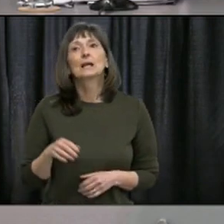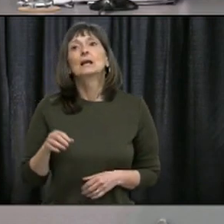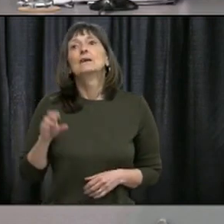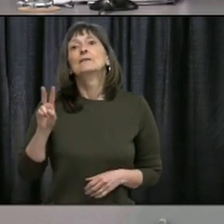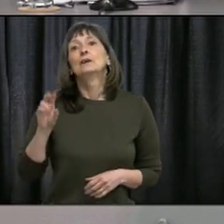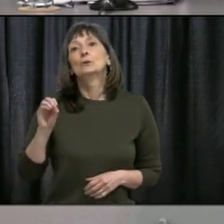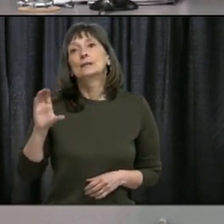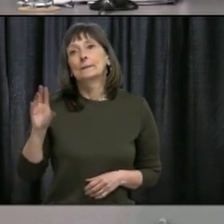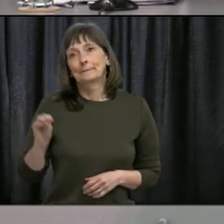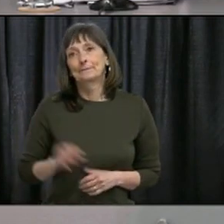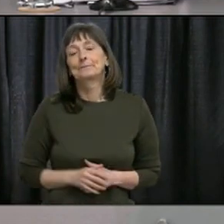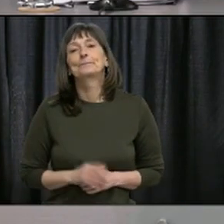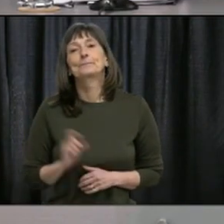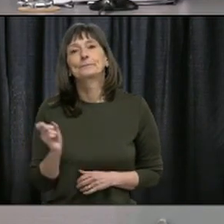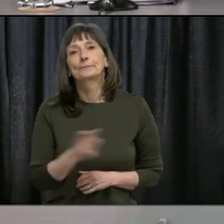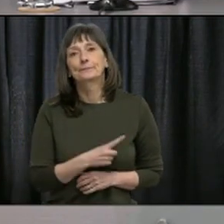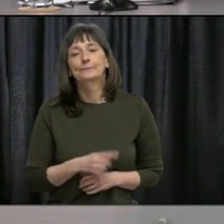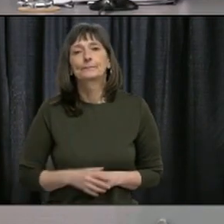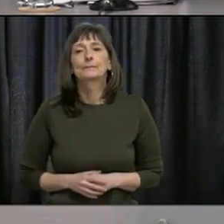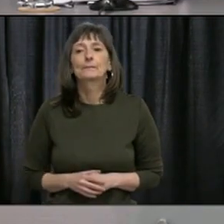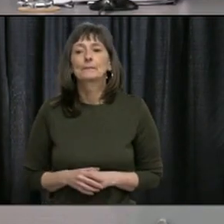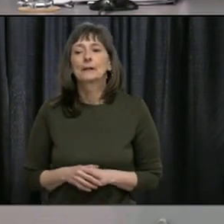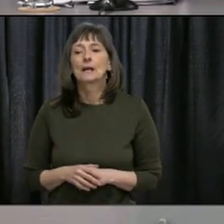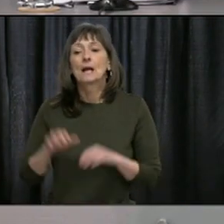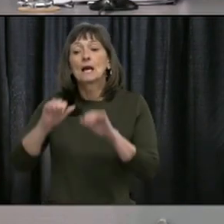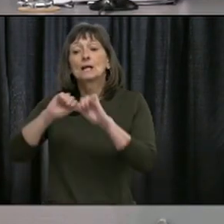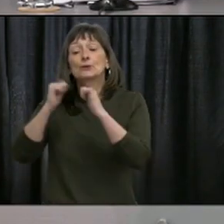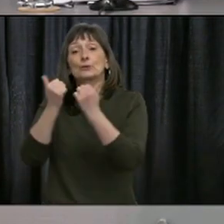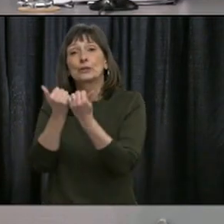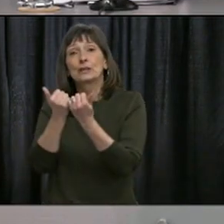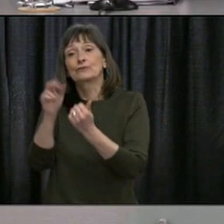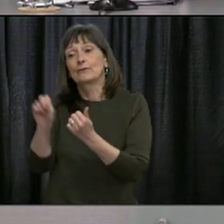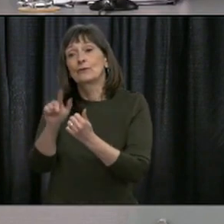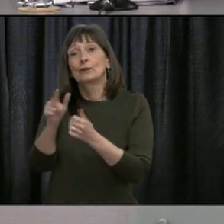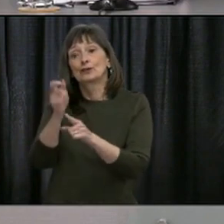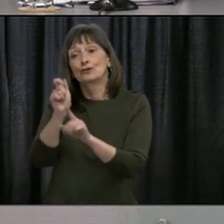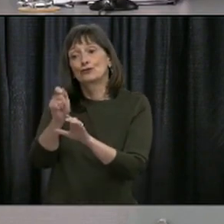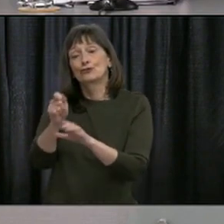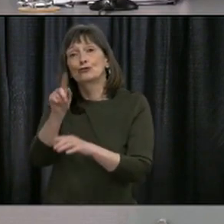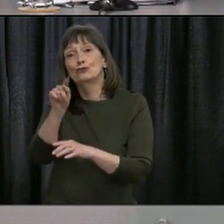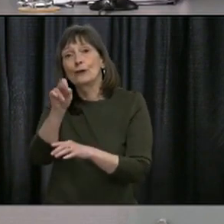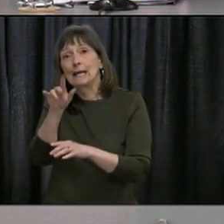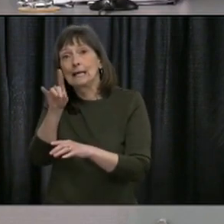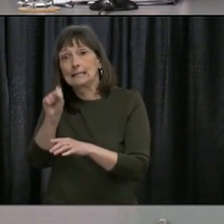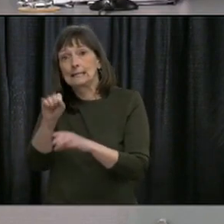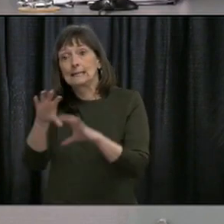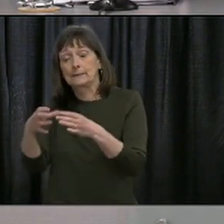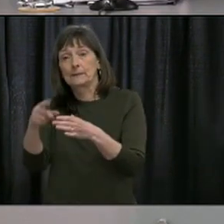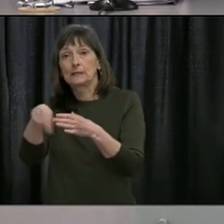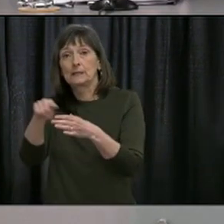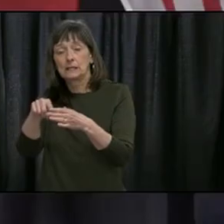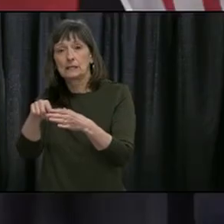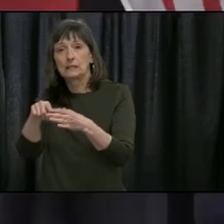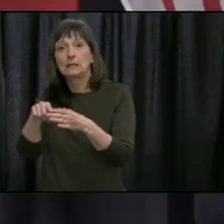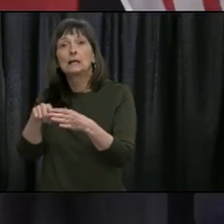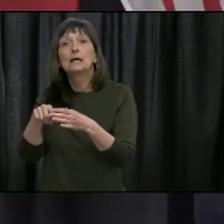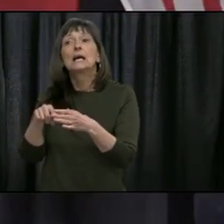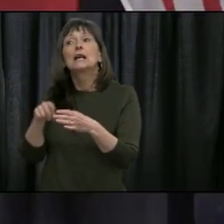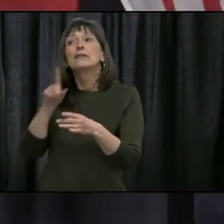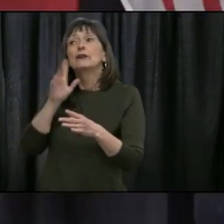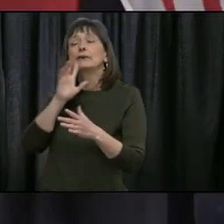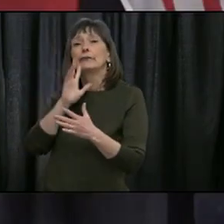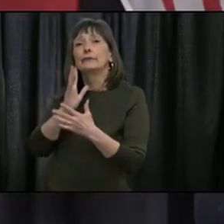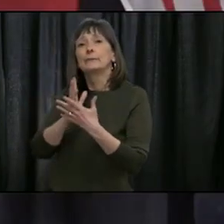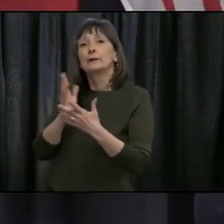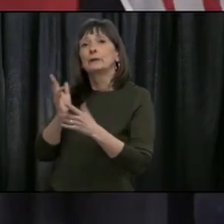...for the Premier. Trades and L is saying out-of-province construction workers have been granted exemption to enter the province to work on public infrastructure projects